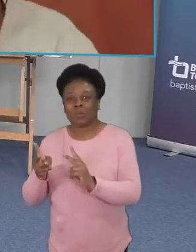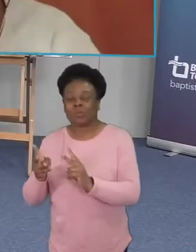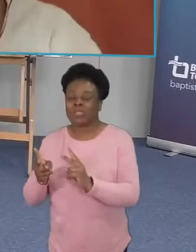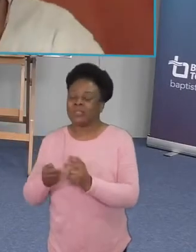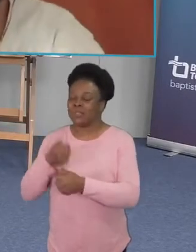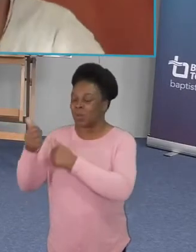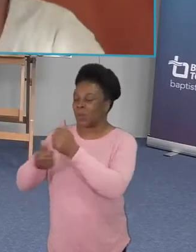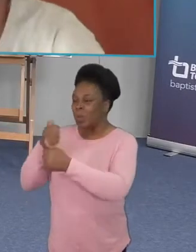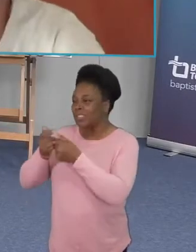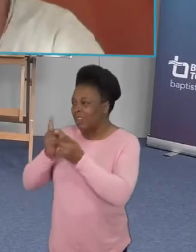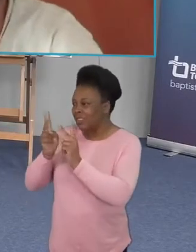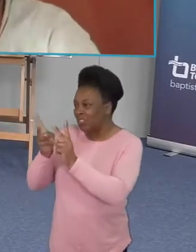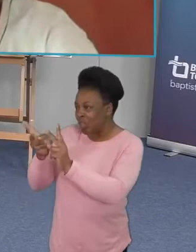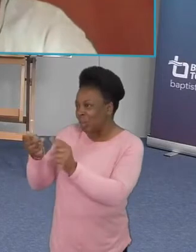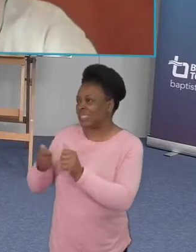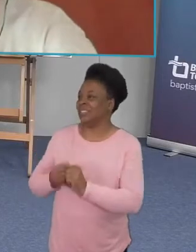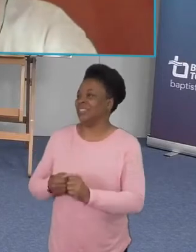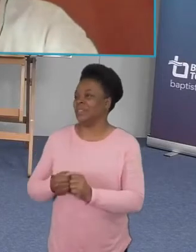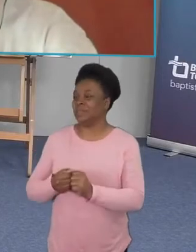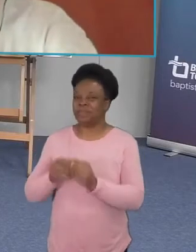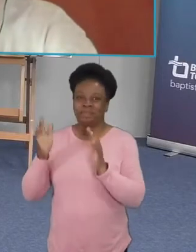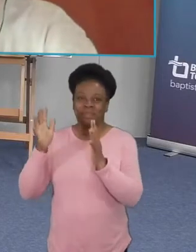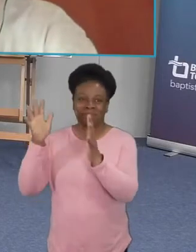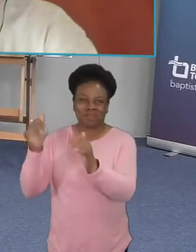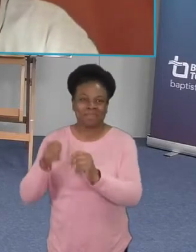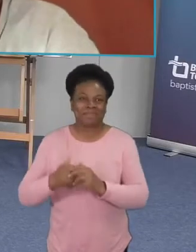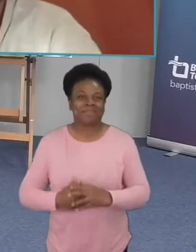doing today virtual clap from us all